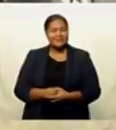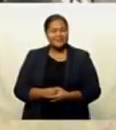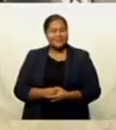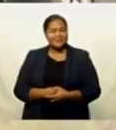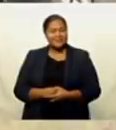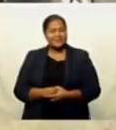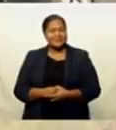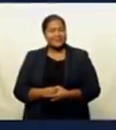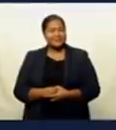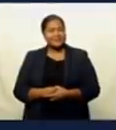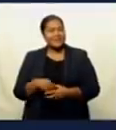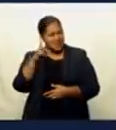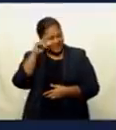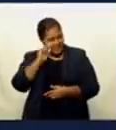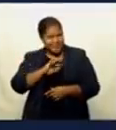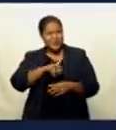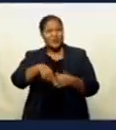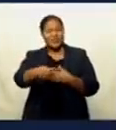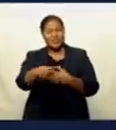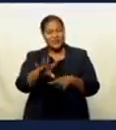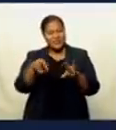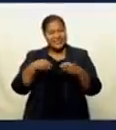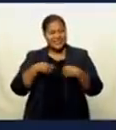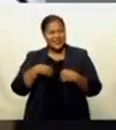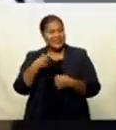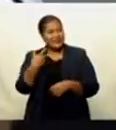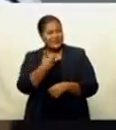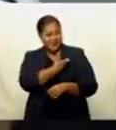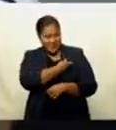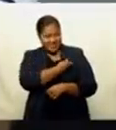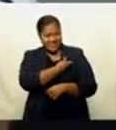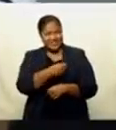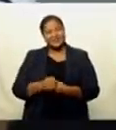And Fijians continue to receive COVID-19 vaccine.